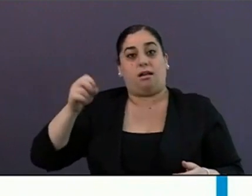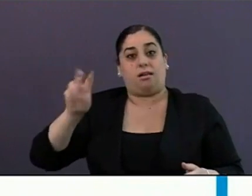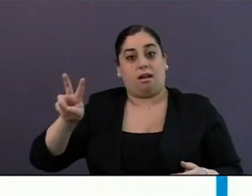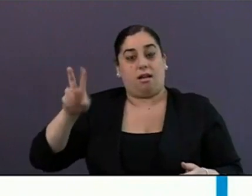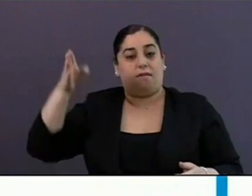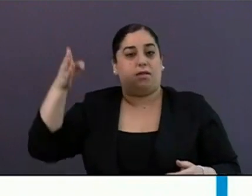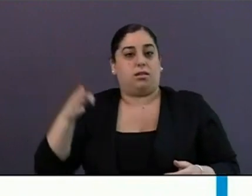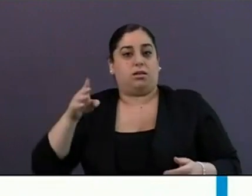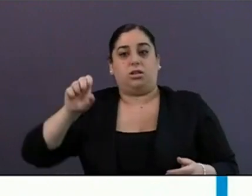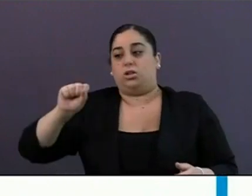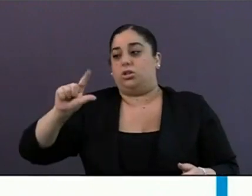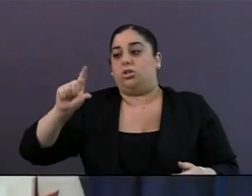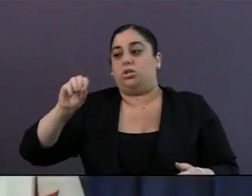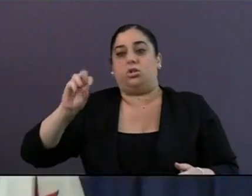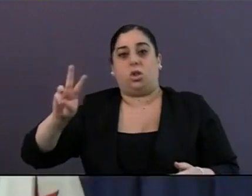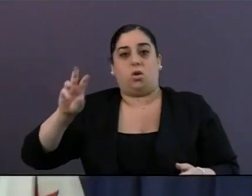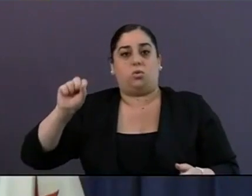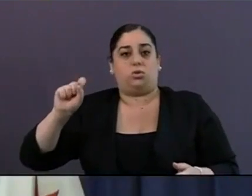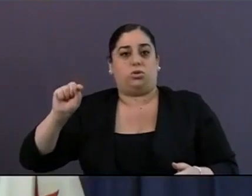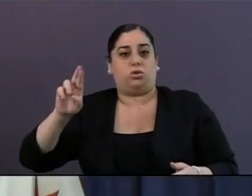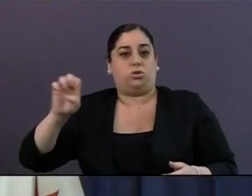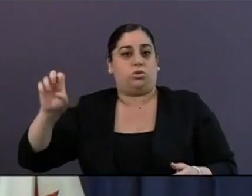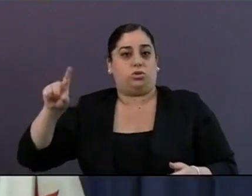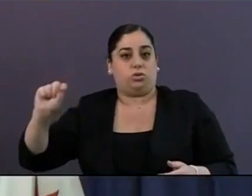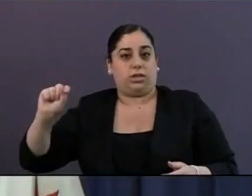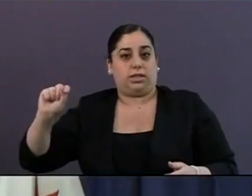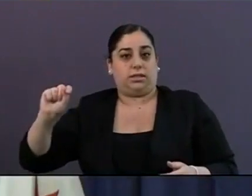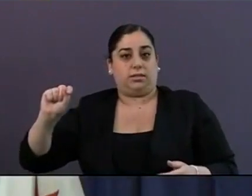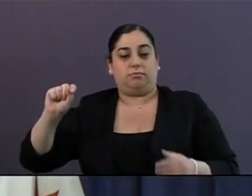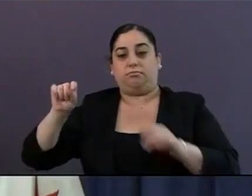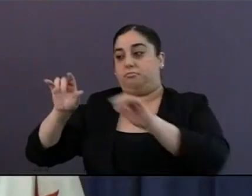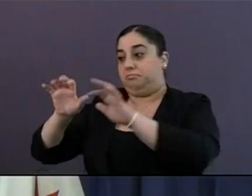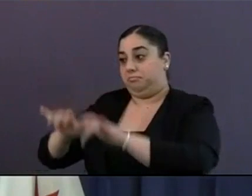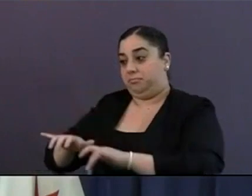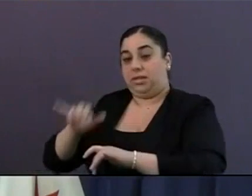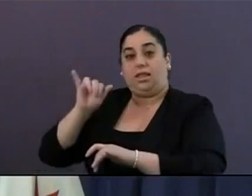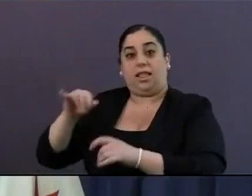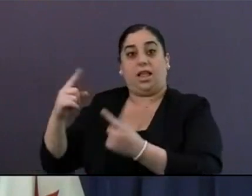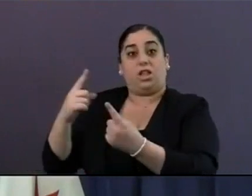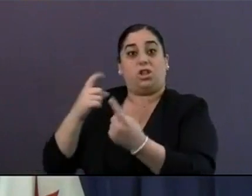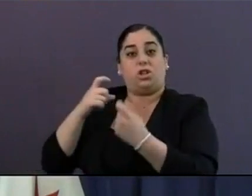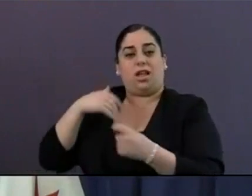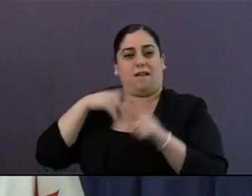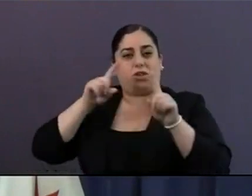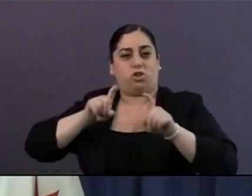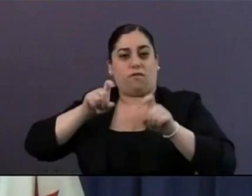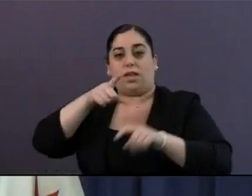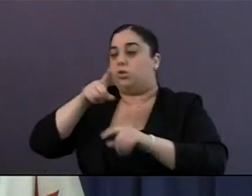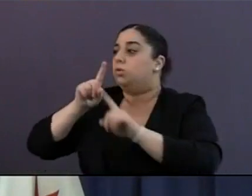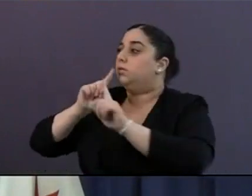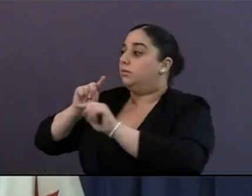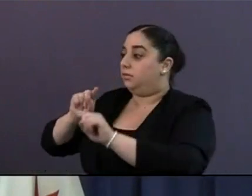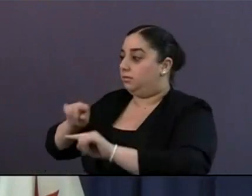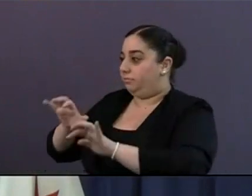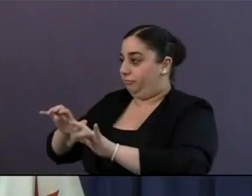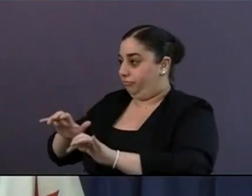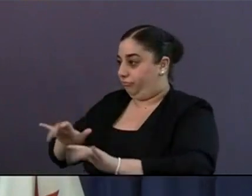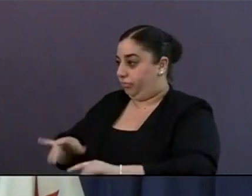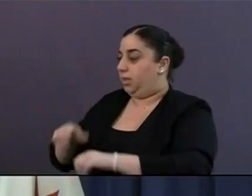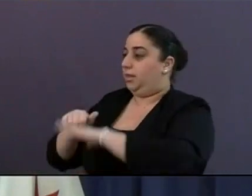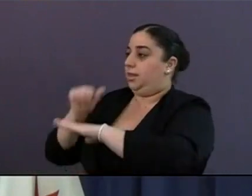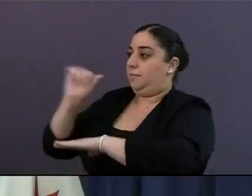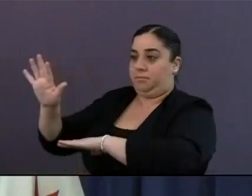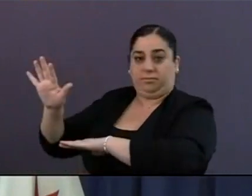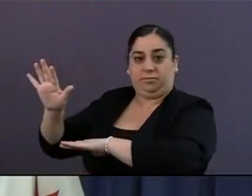out a quick survey. Let us know your thoughts and how we can help bring this really cool amenity that San Diegans are using